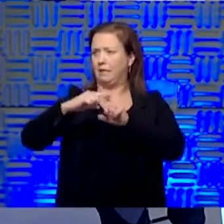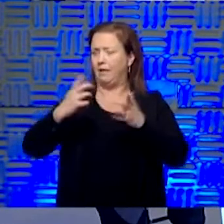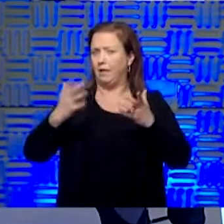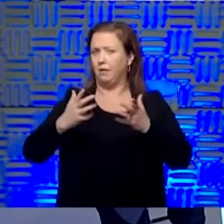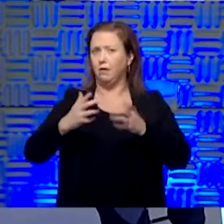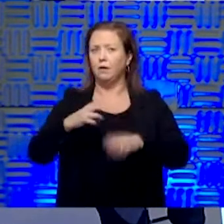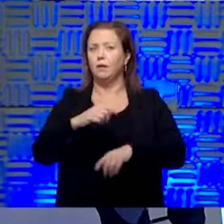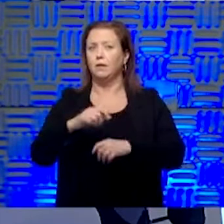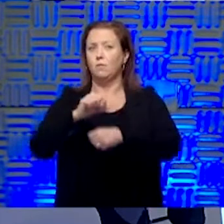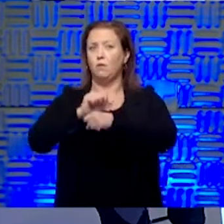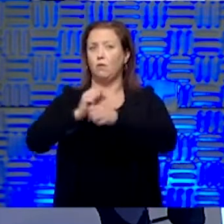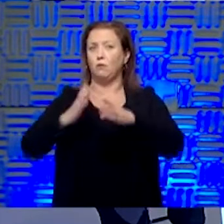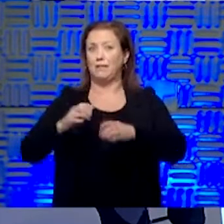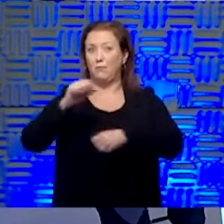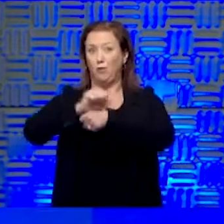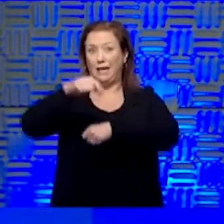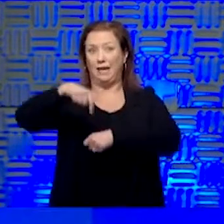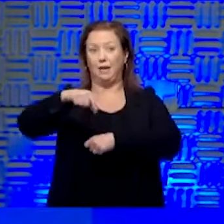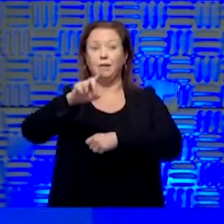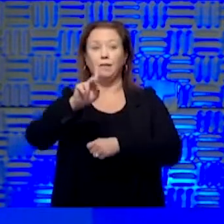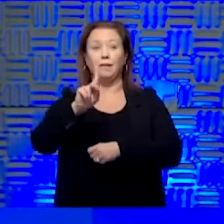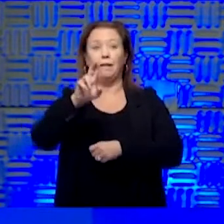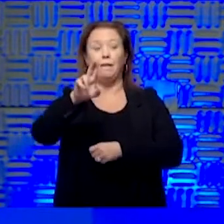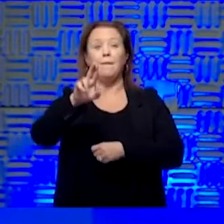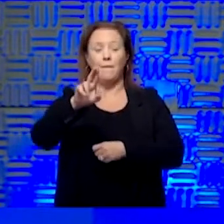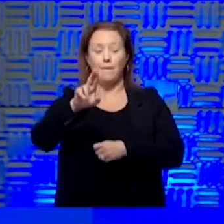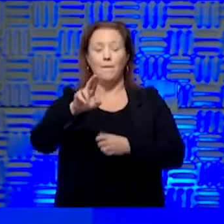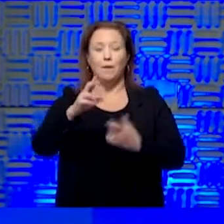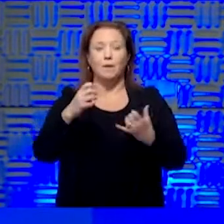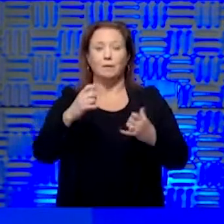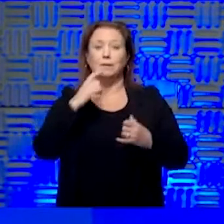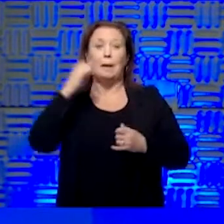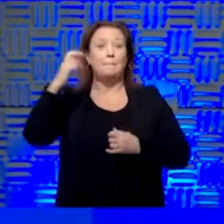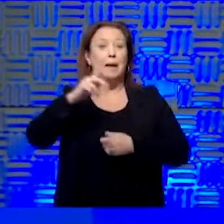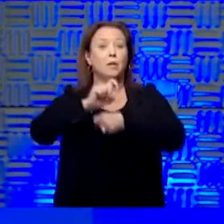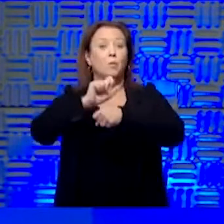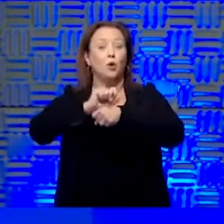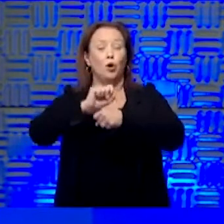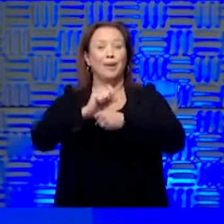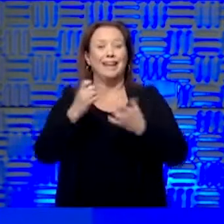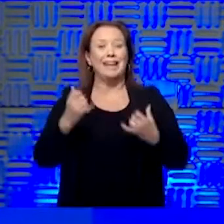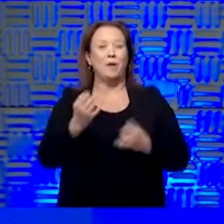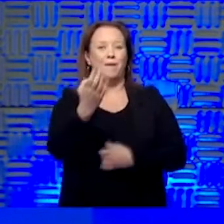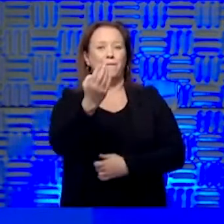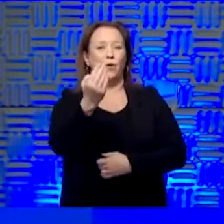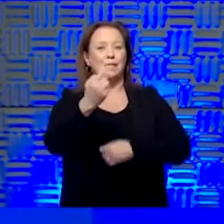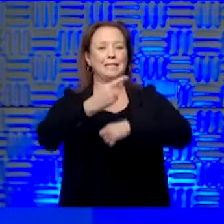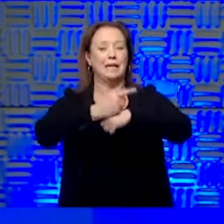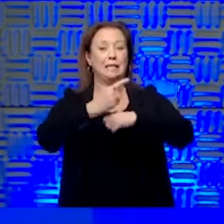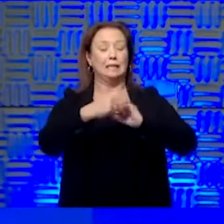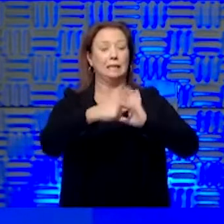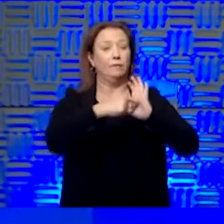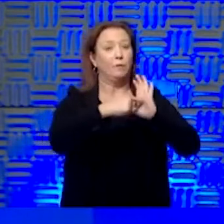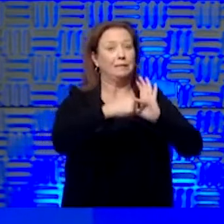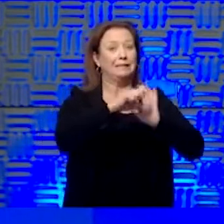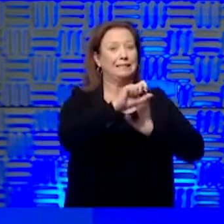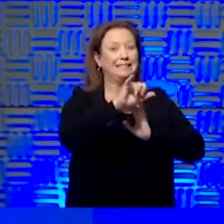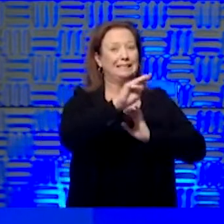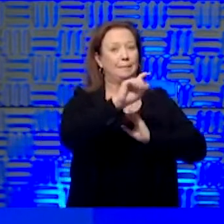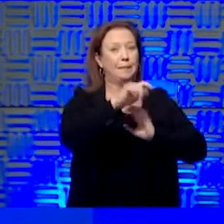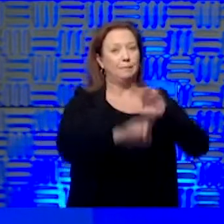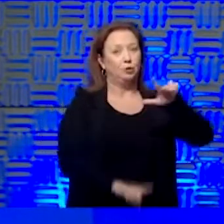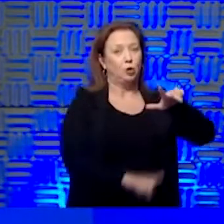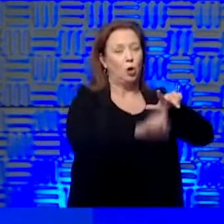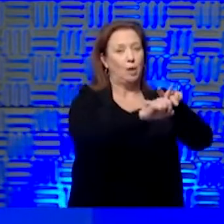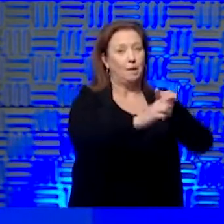before we say you can come back to work? Yeah, at this point in time, we are typically now waiting 14 days from symptom onset. And